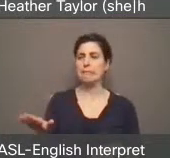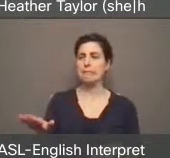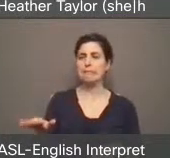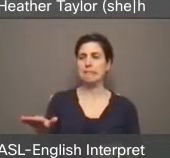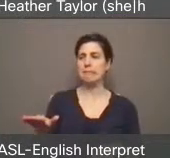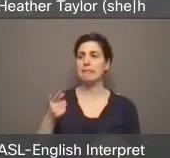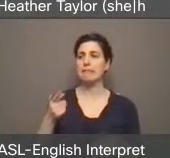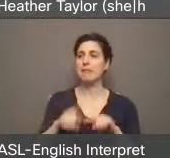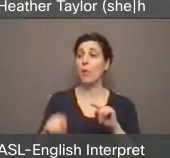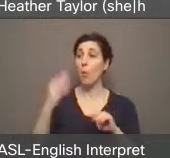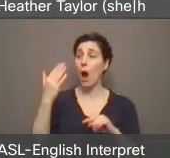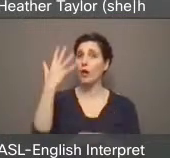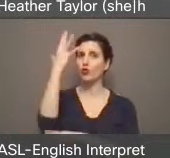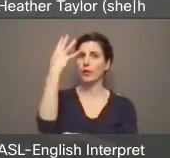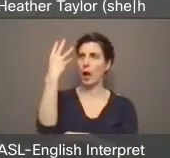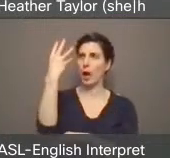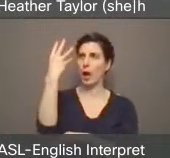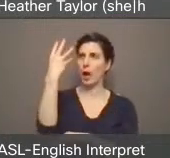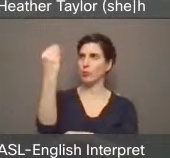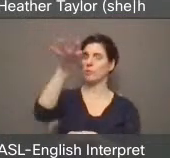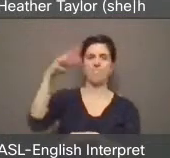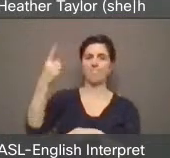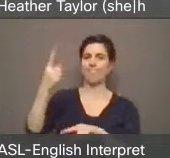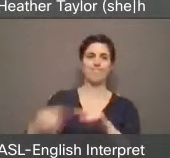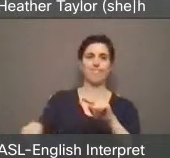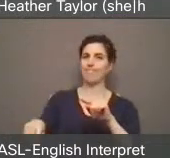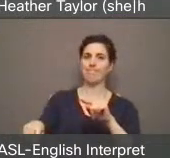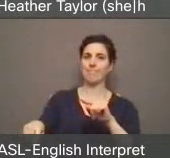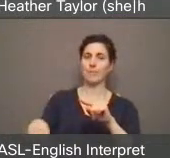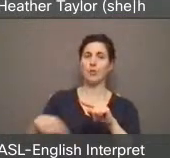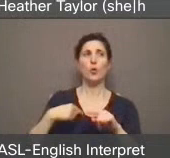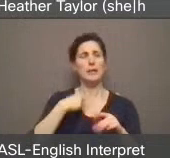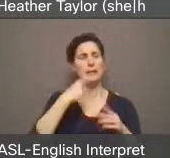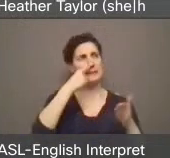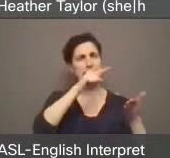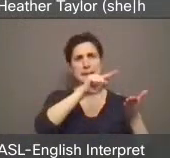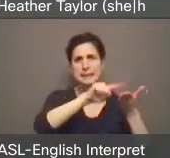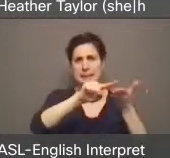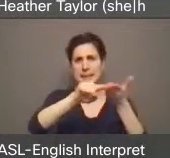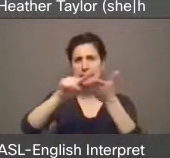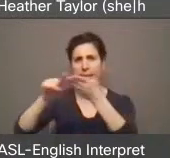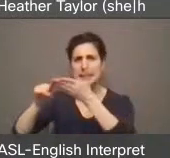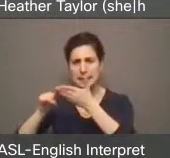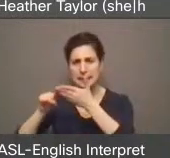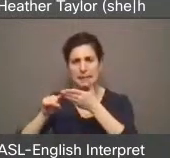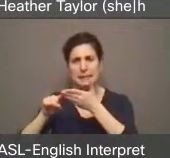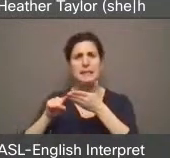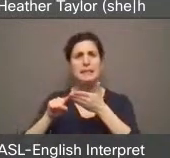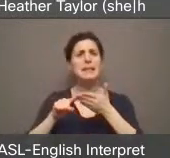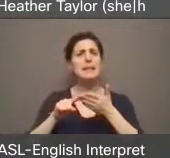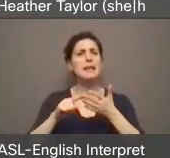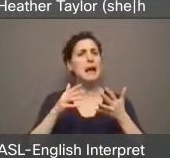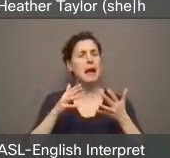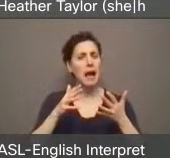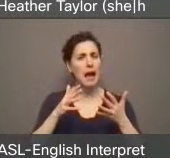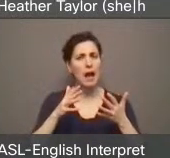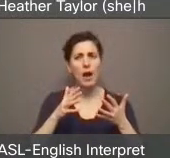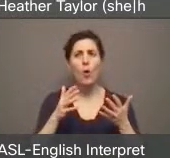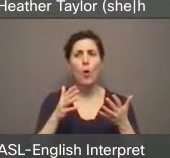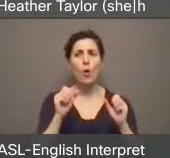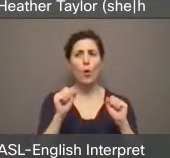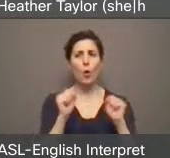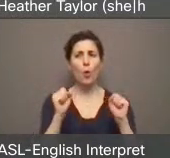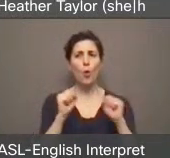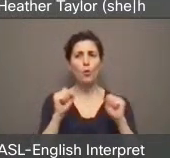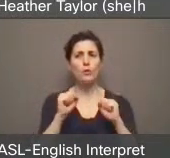trees and the orientation of our roots. Our research told us that a cold climate air source heat pump would be the way to go, so we